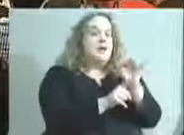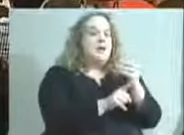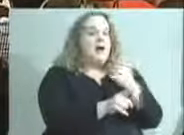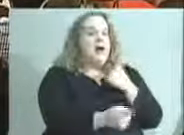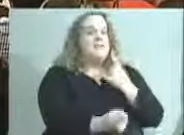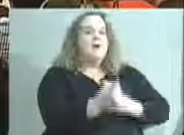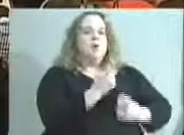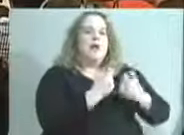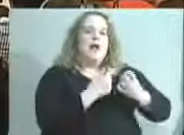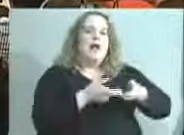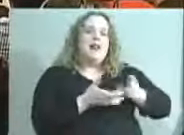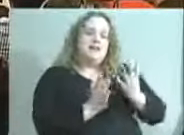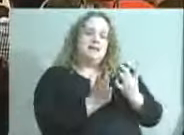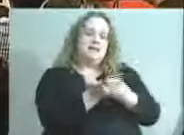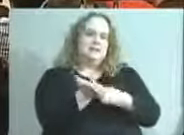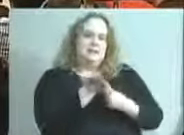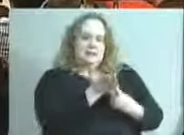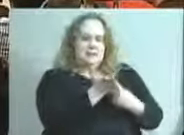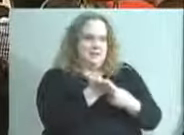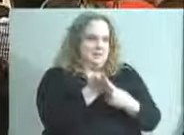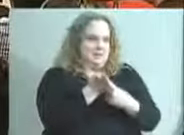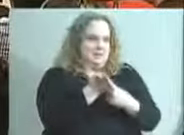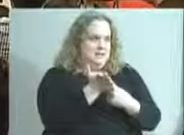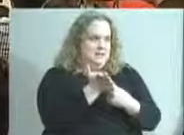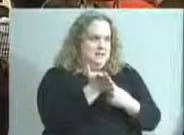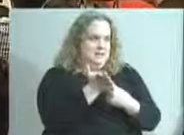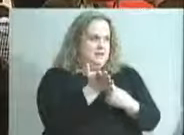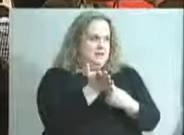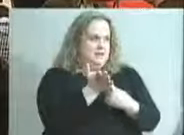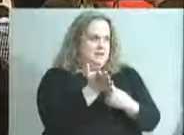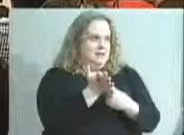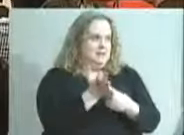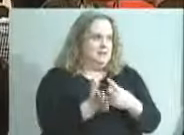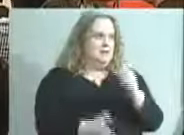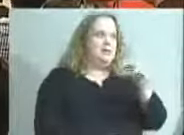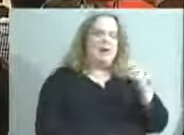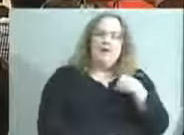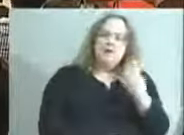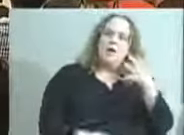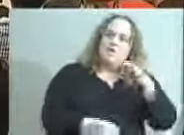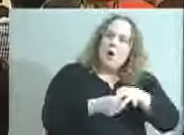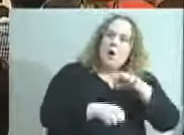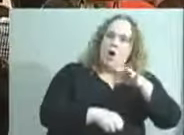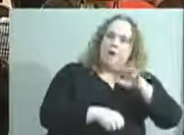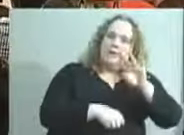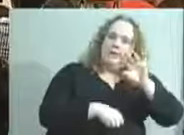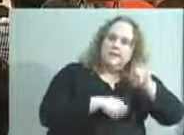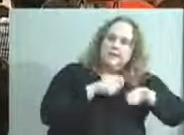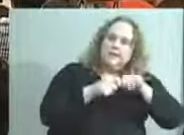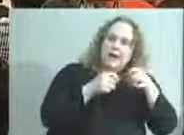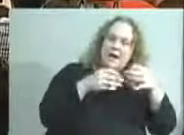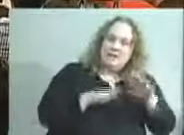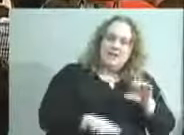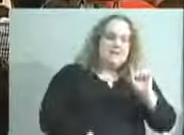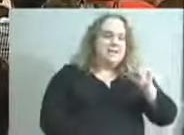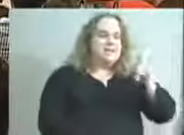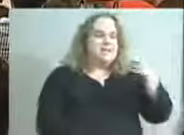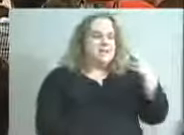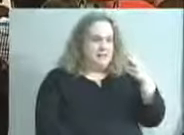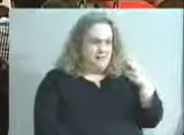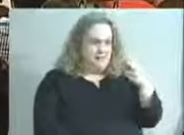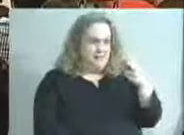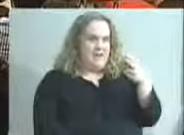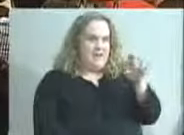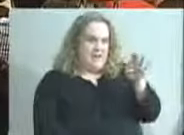let's discuss things. Oh, do we have to vote on the tie bid? Man, I am missing it. All right. Steph, I believe. Was that a motion? Okay. We